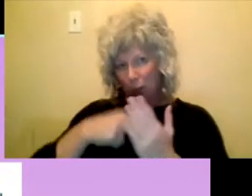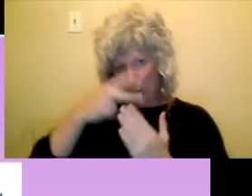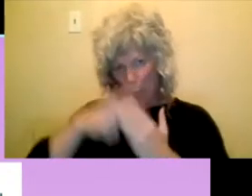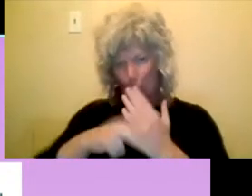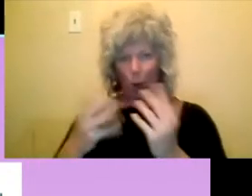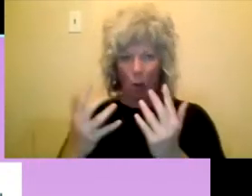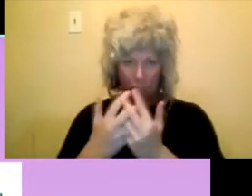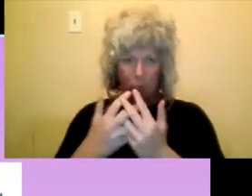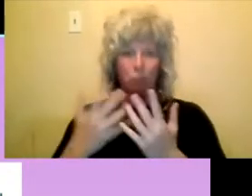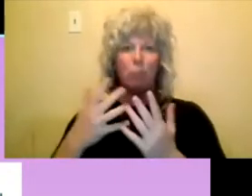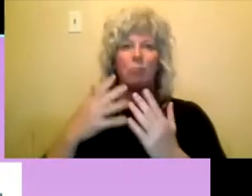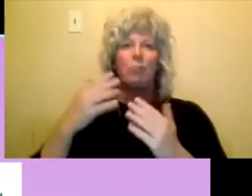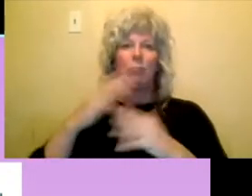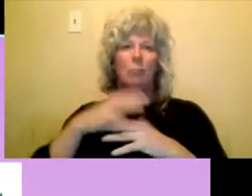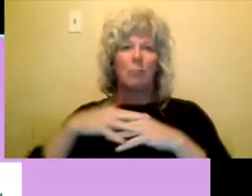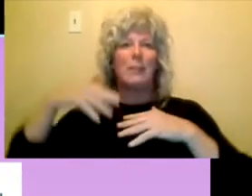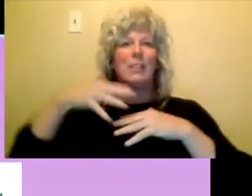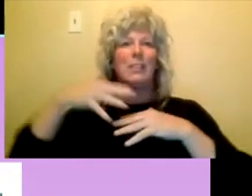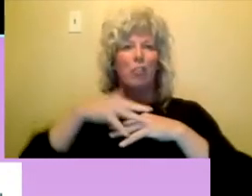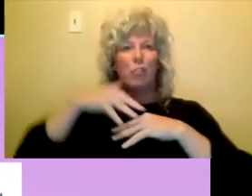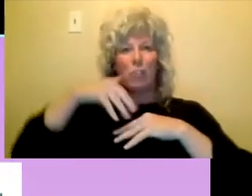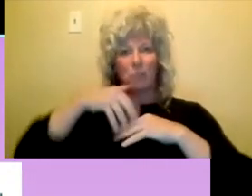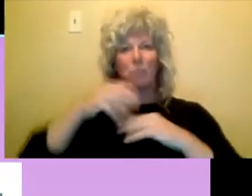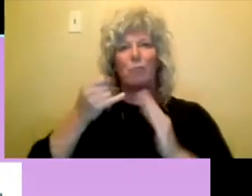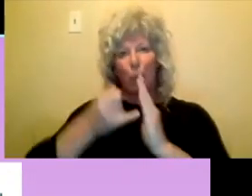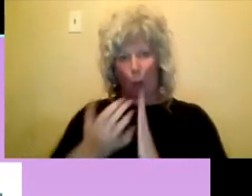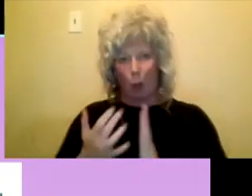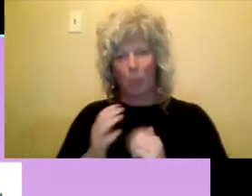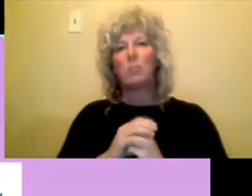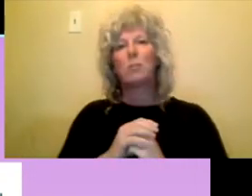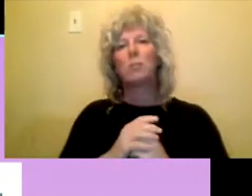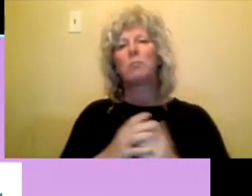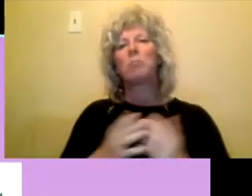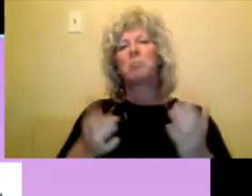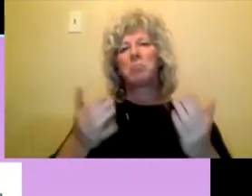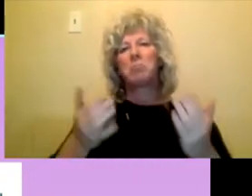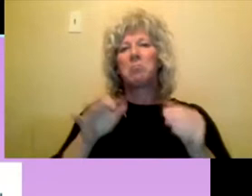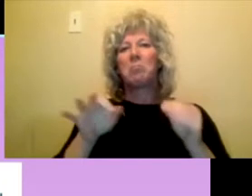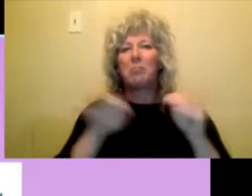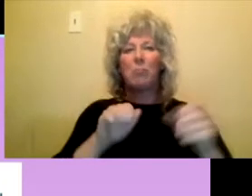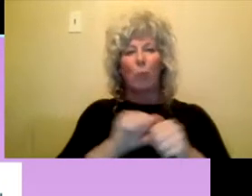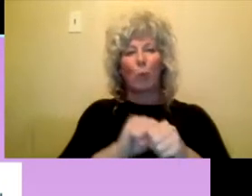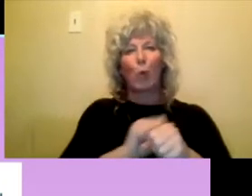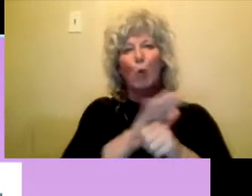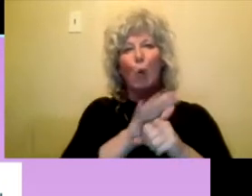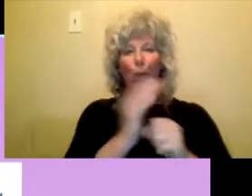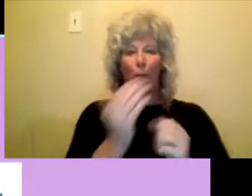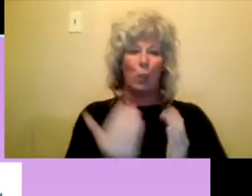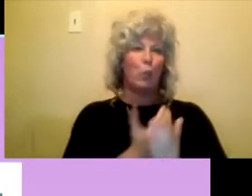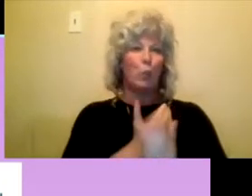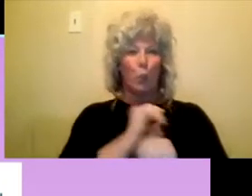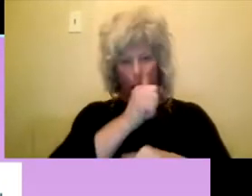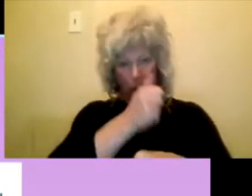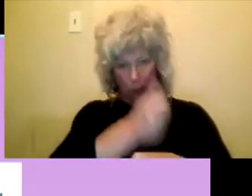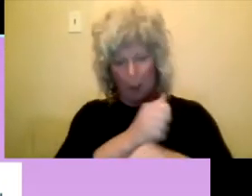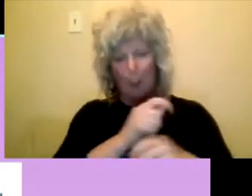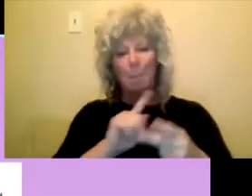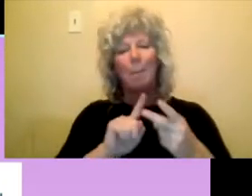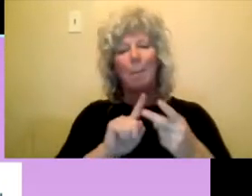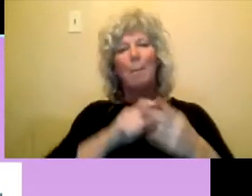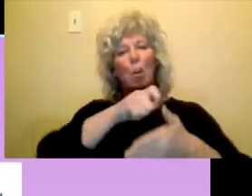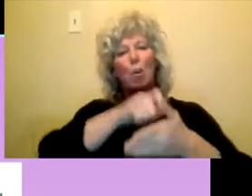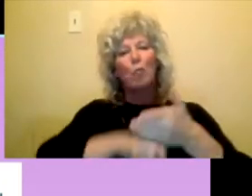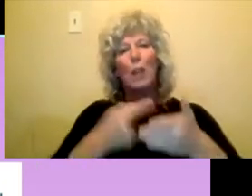about other things like COVID-related protocols, writing the actual grant and budgeting